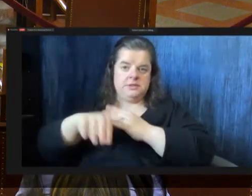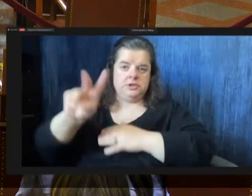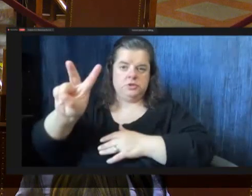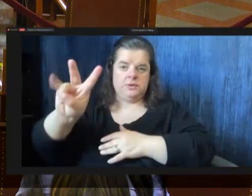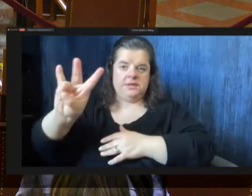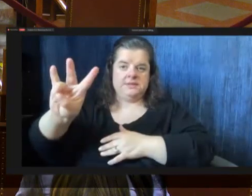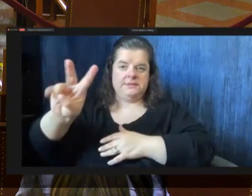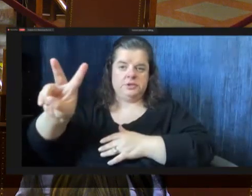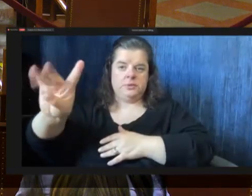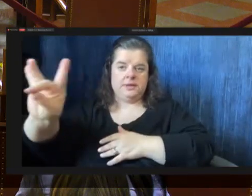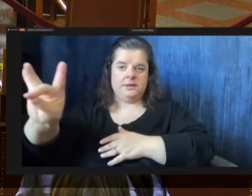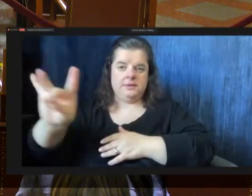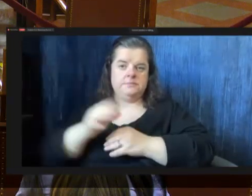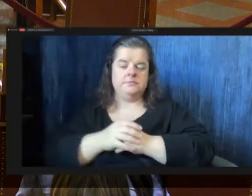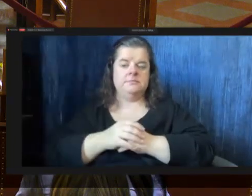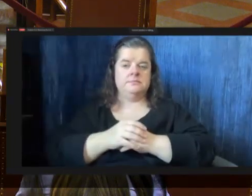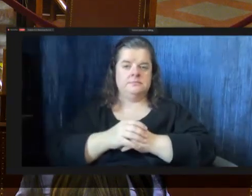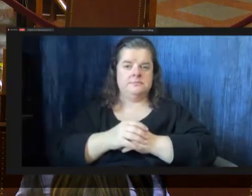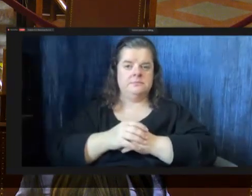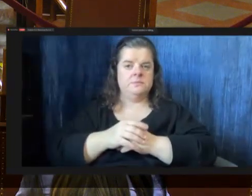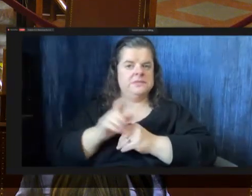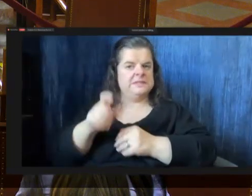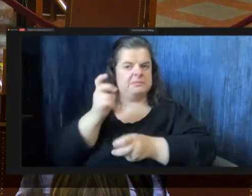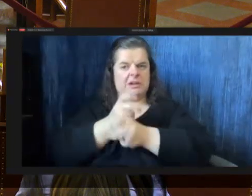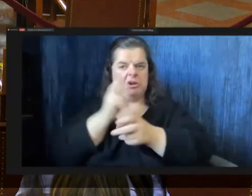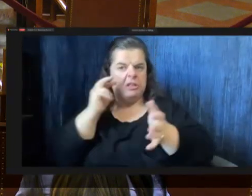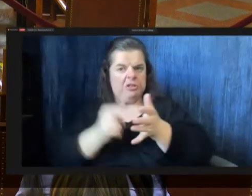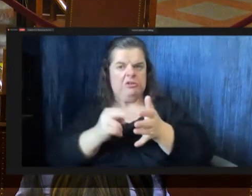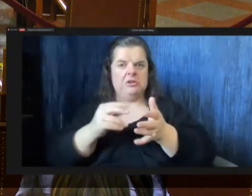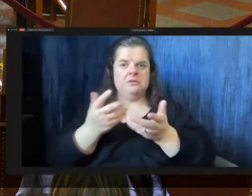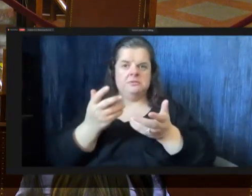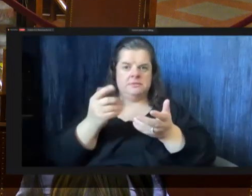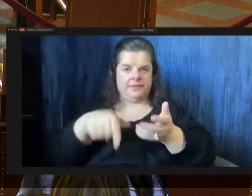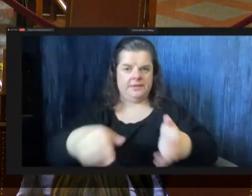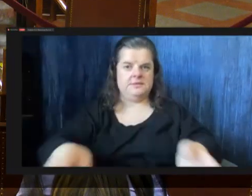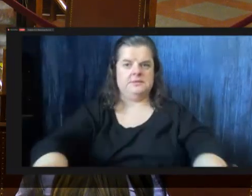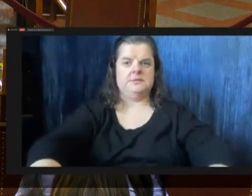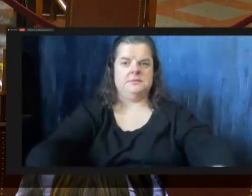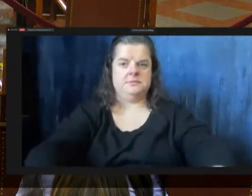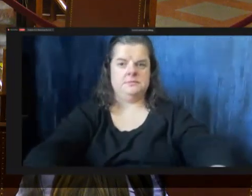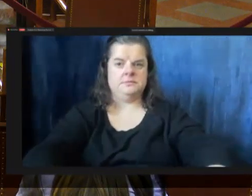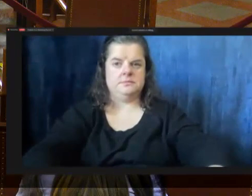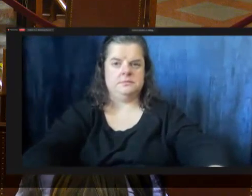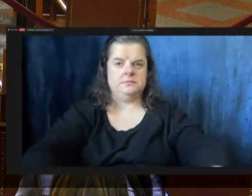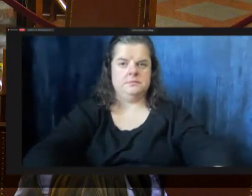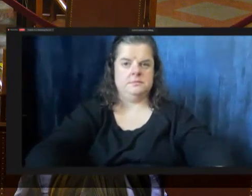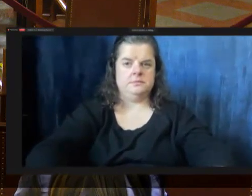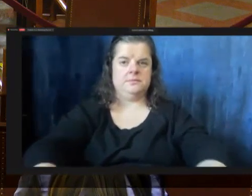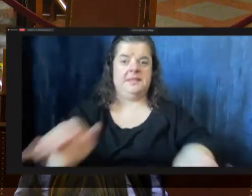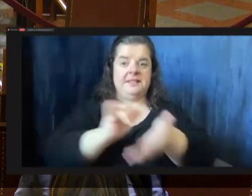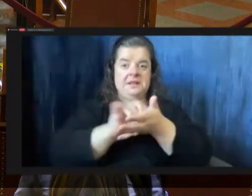and 28. yeah i think we need to take a hard look to correct this yeah so that's all i'll say